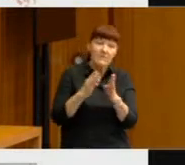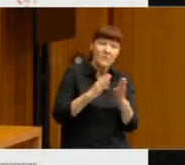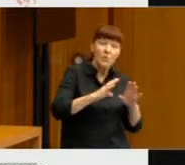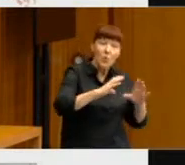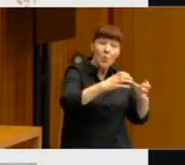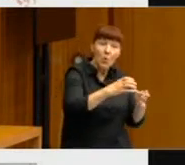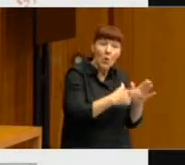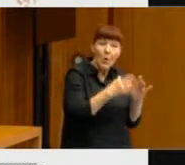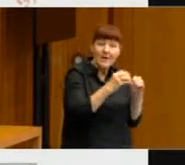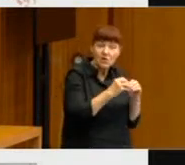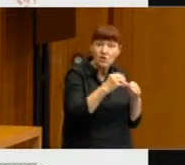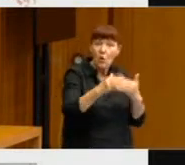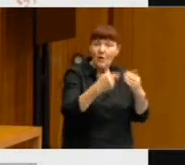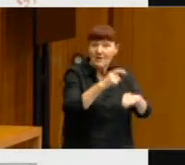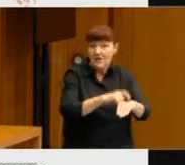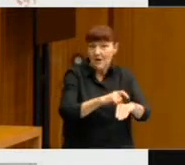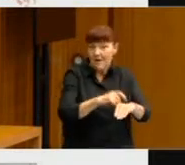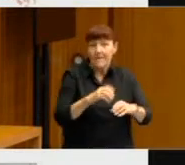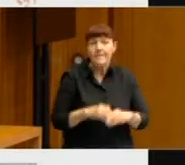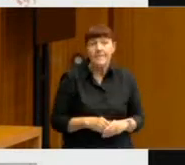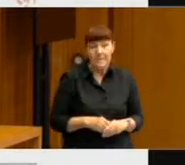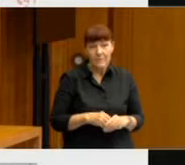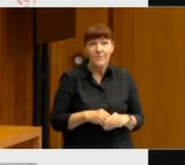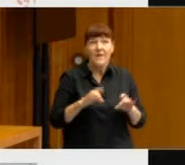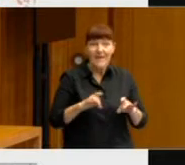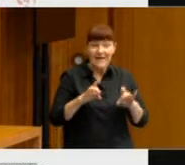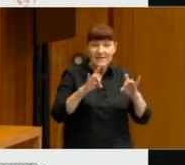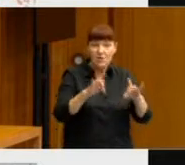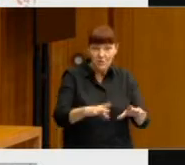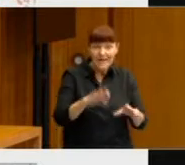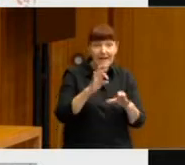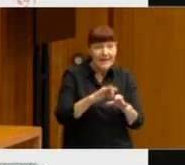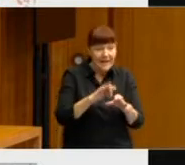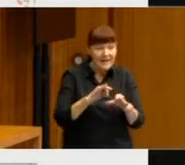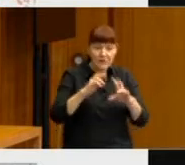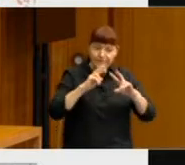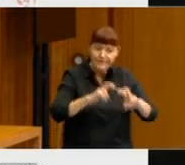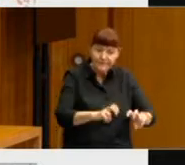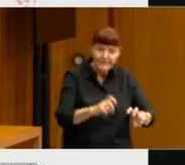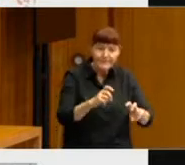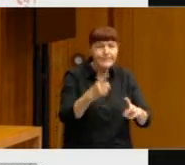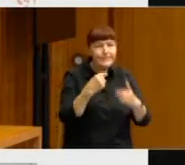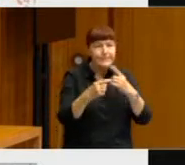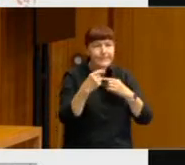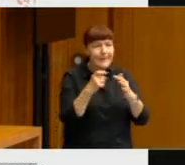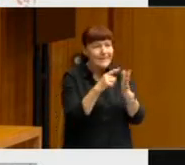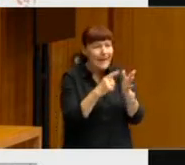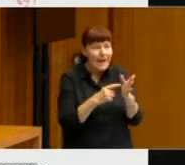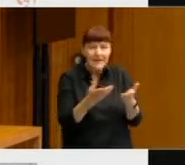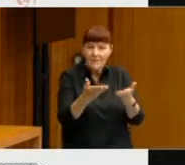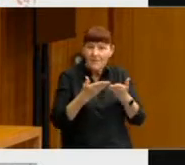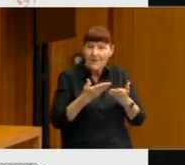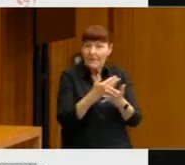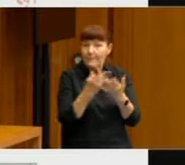over time. The Australian election study data provides us with a number of ways to